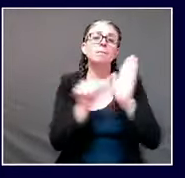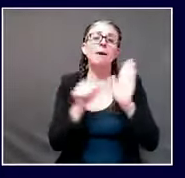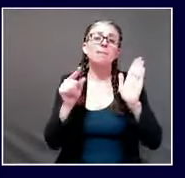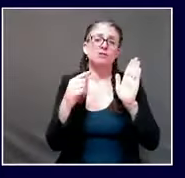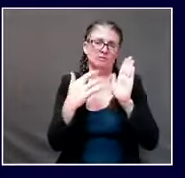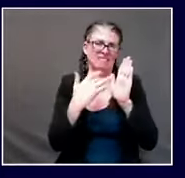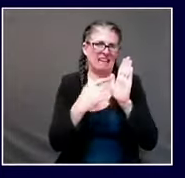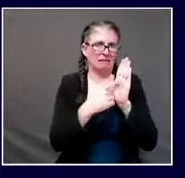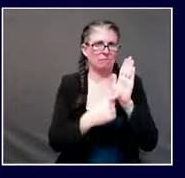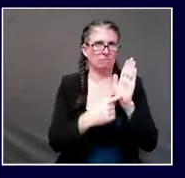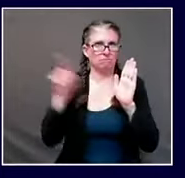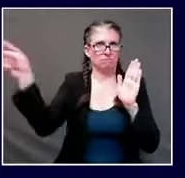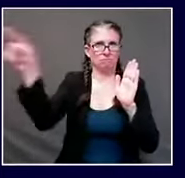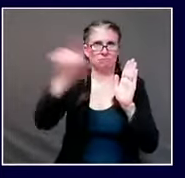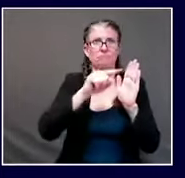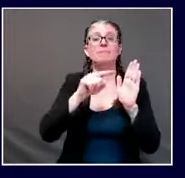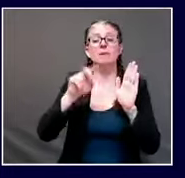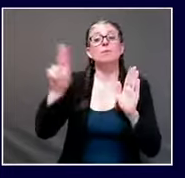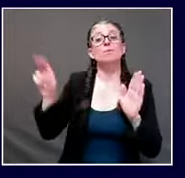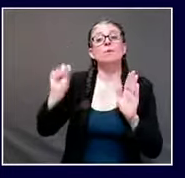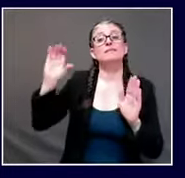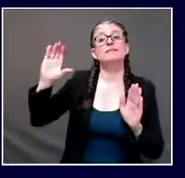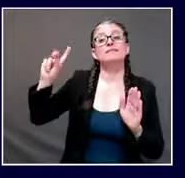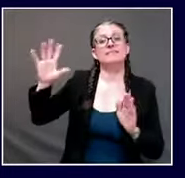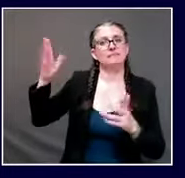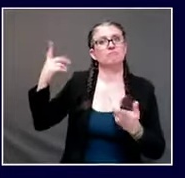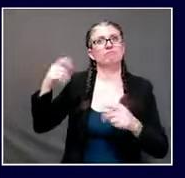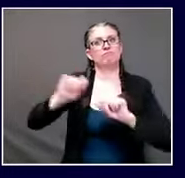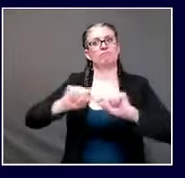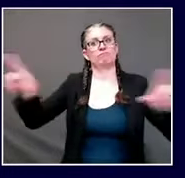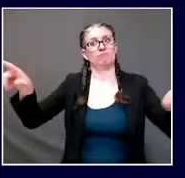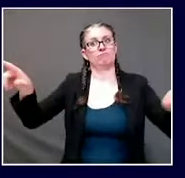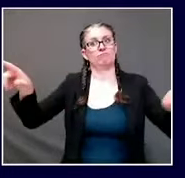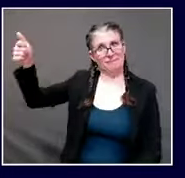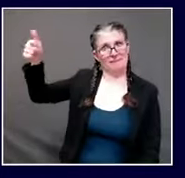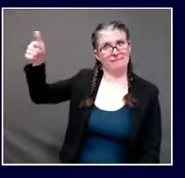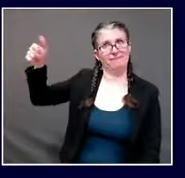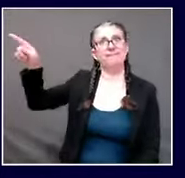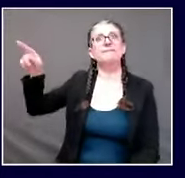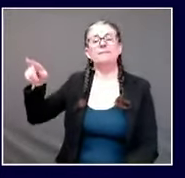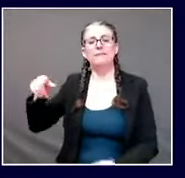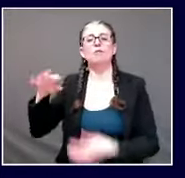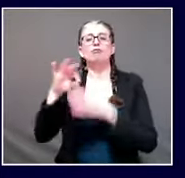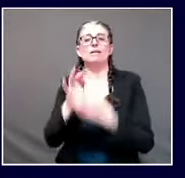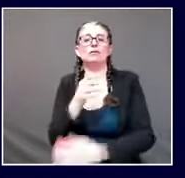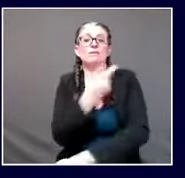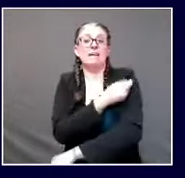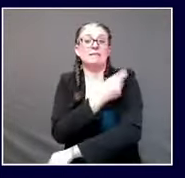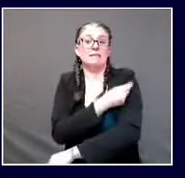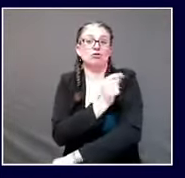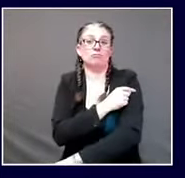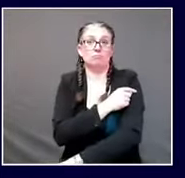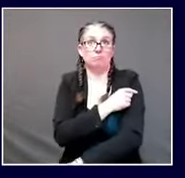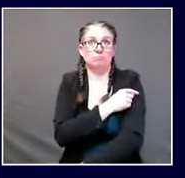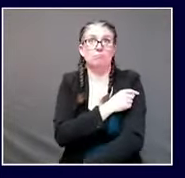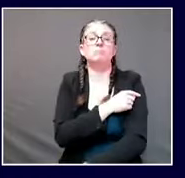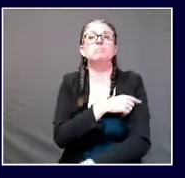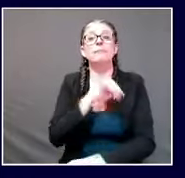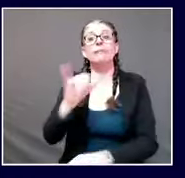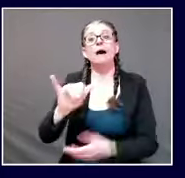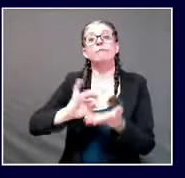and and vaccines um basically that they're they've shown a decline in antibodies over time um